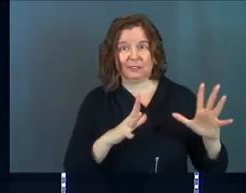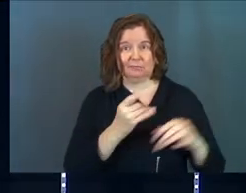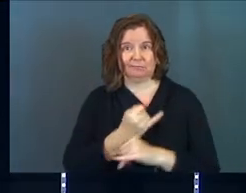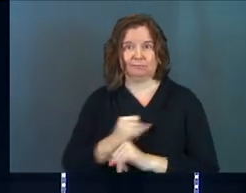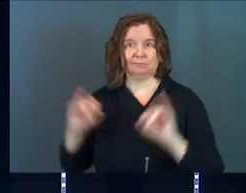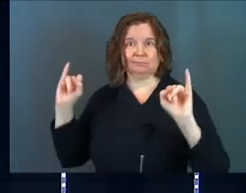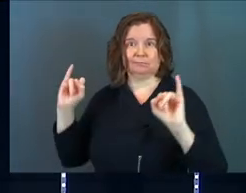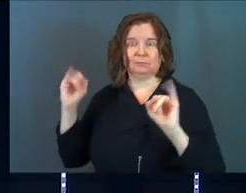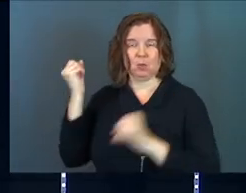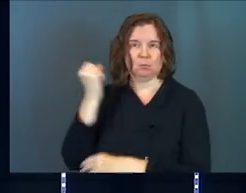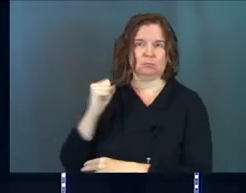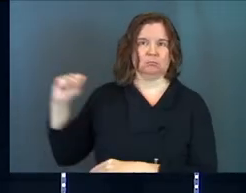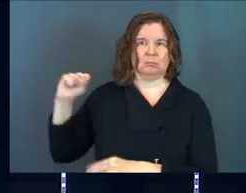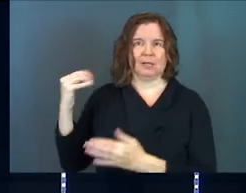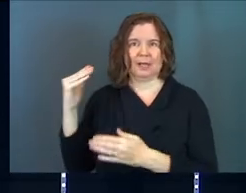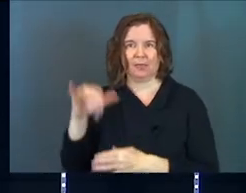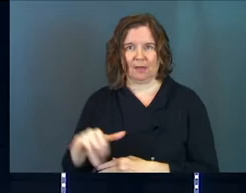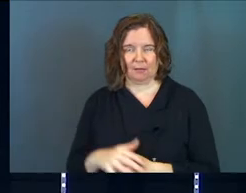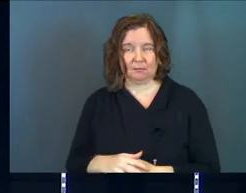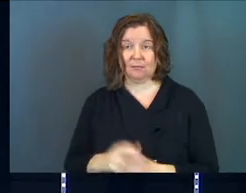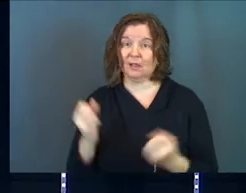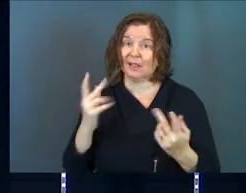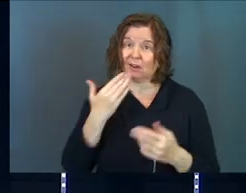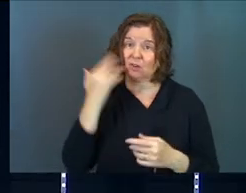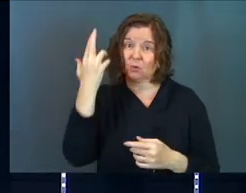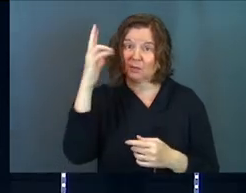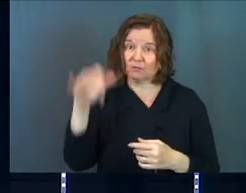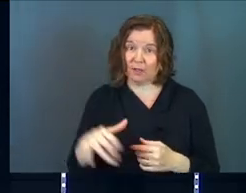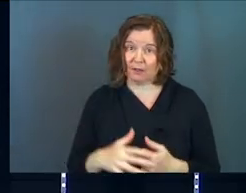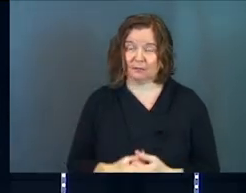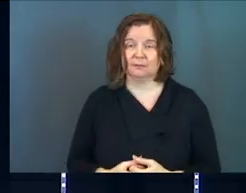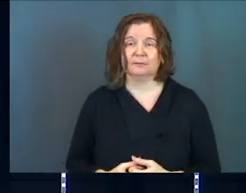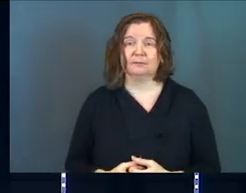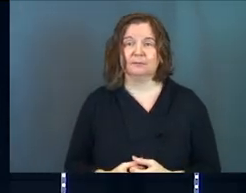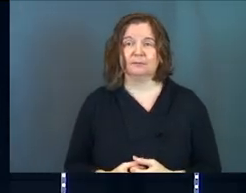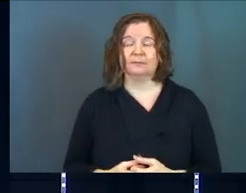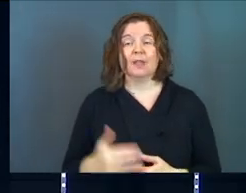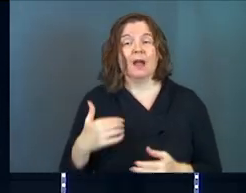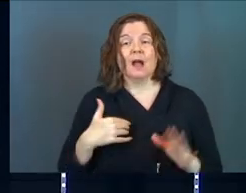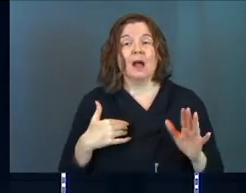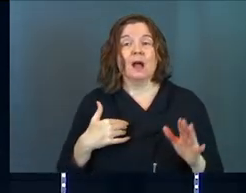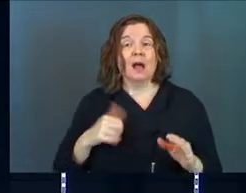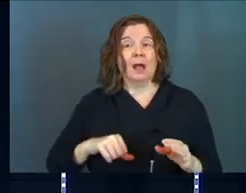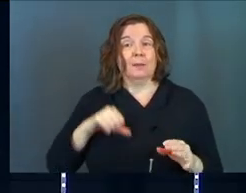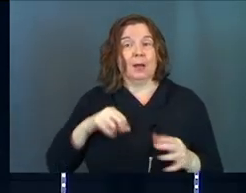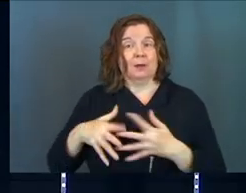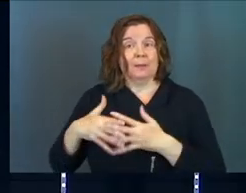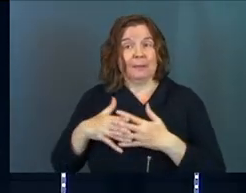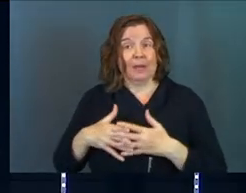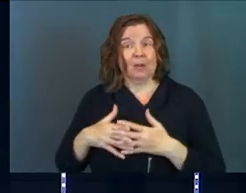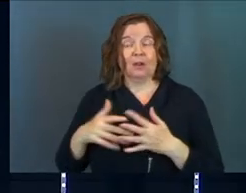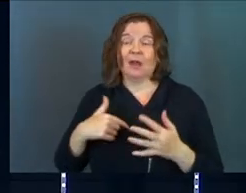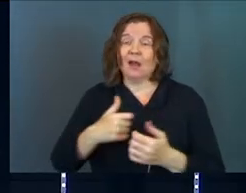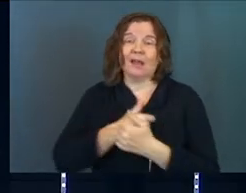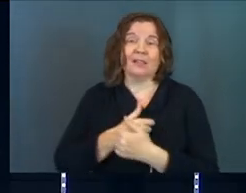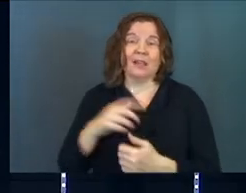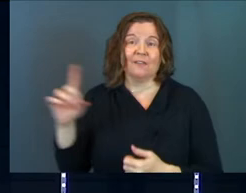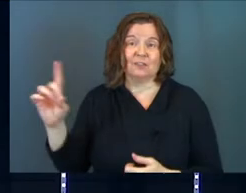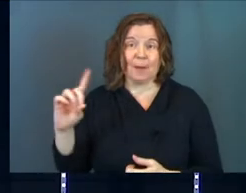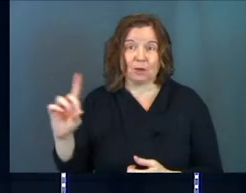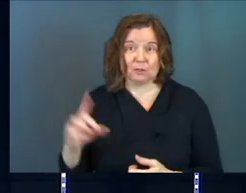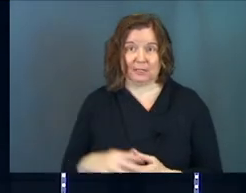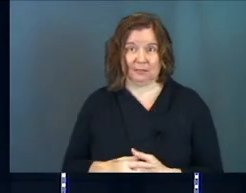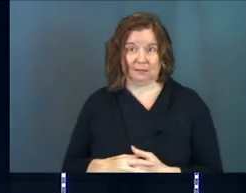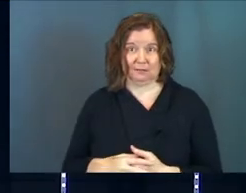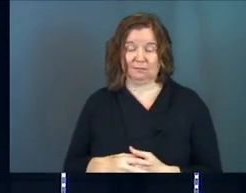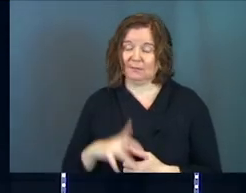And we revolted against that. A lot of good reasons for that. I'm proud to be an American. I love democracy.